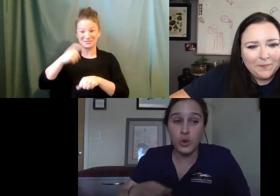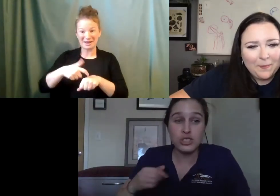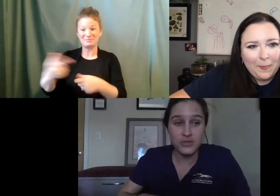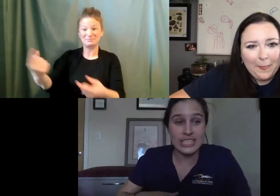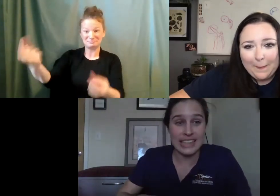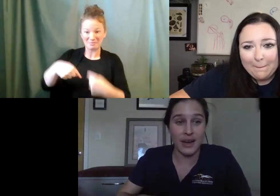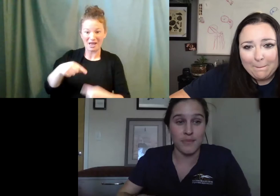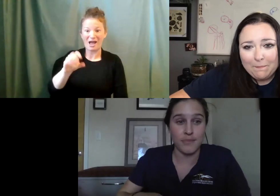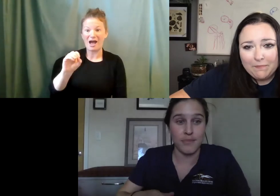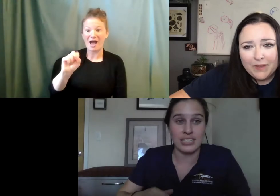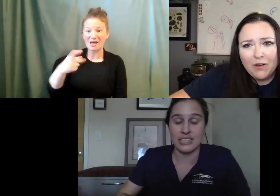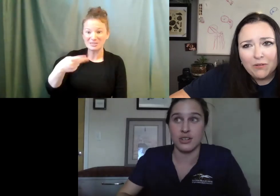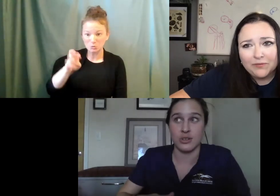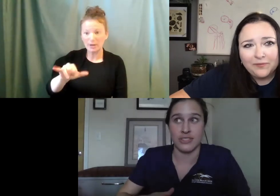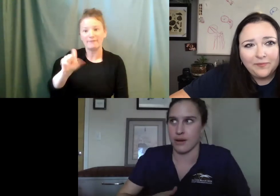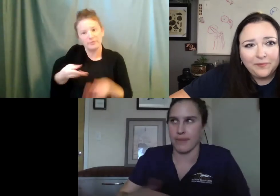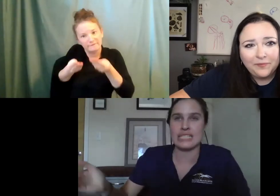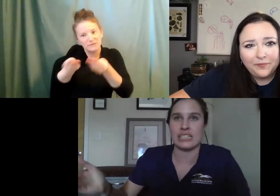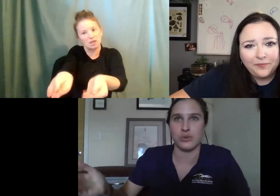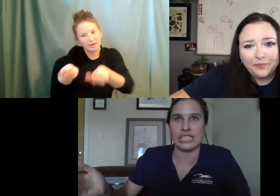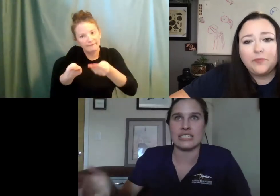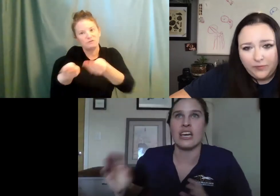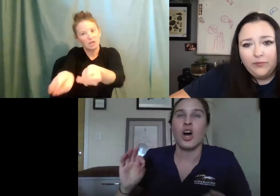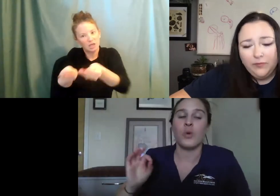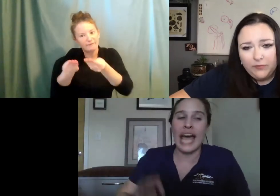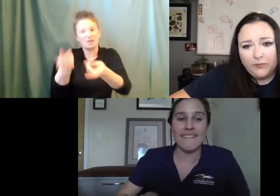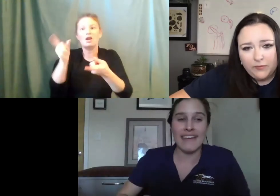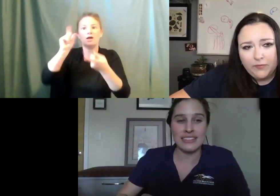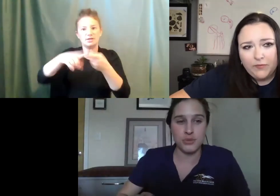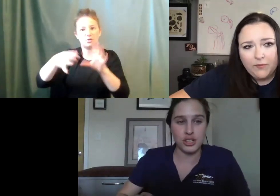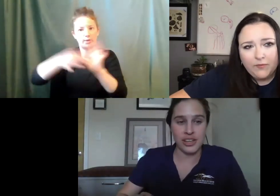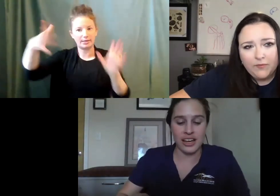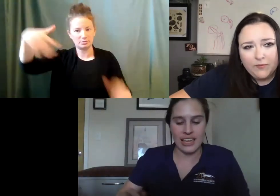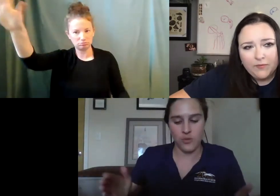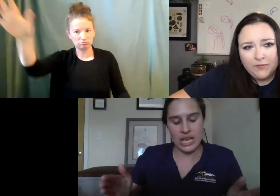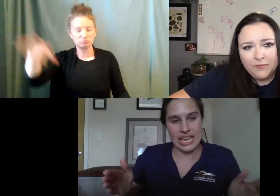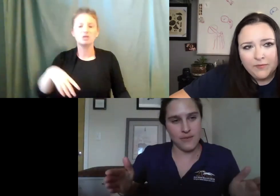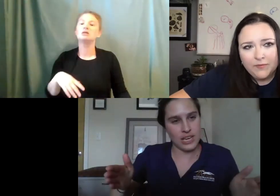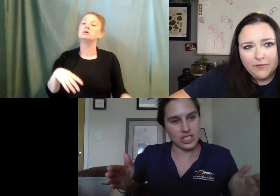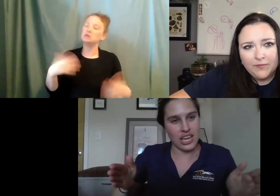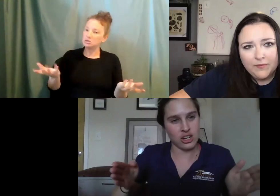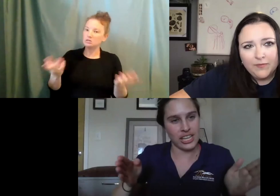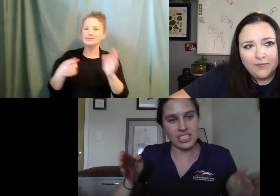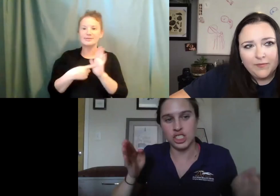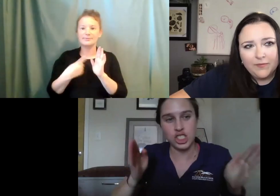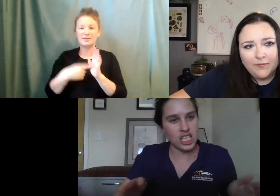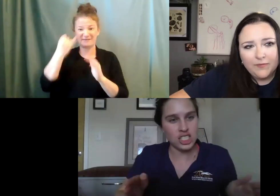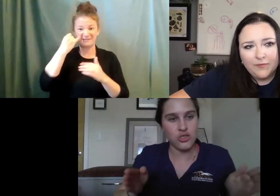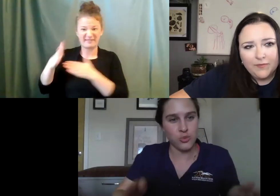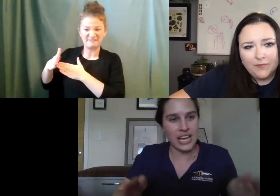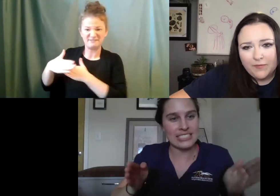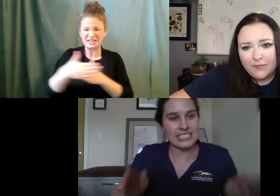have to force feed them until they're basically released. We have had some good luck. we get fish that are like